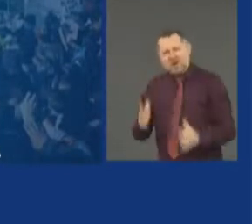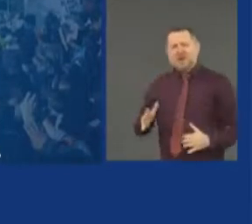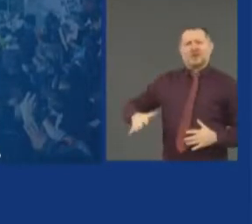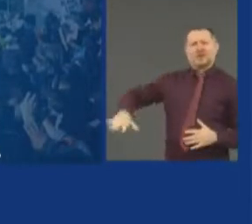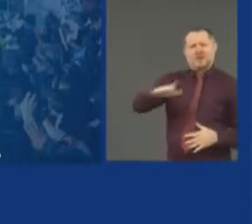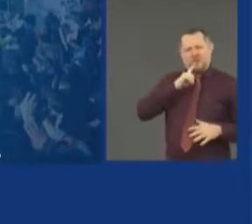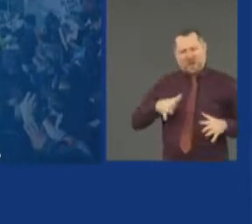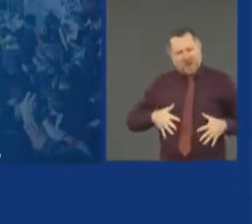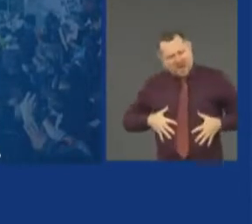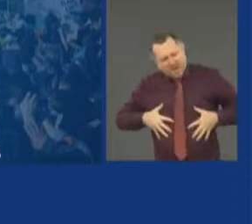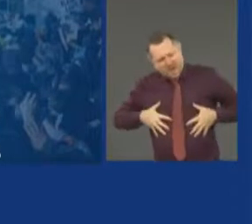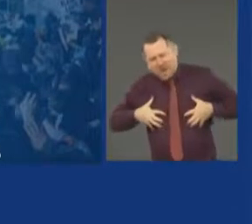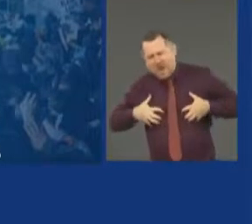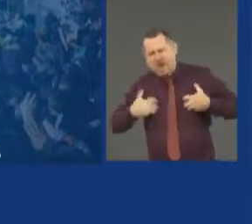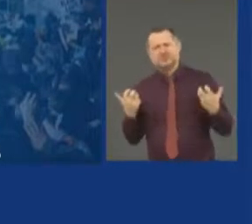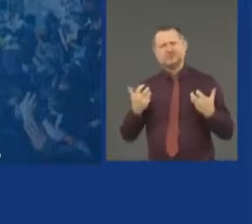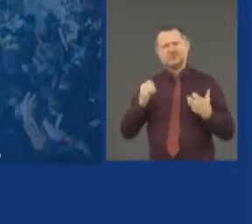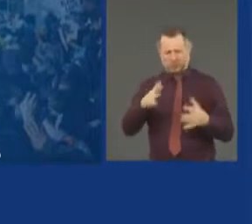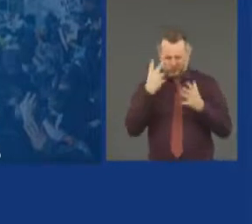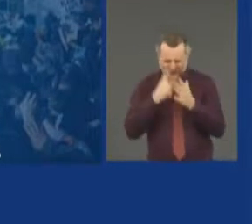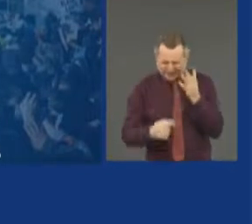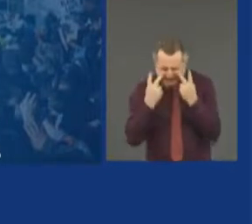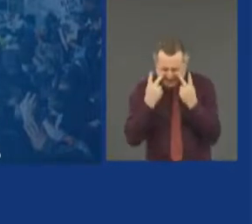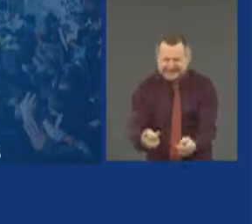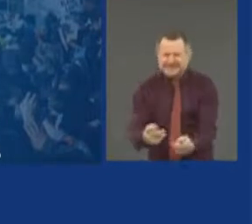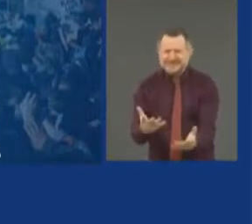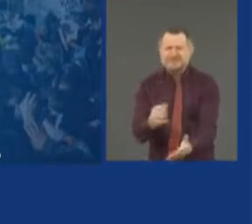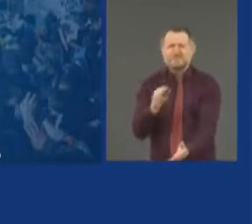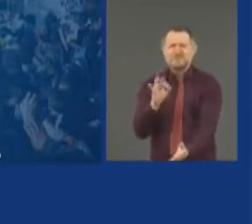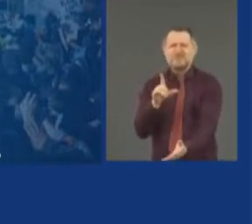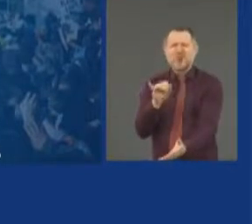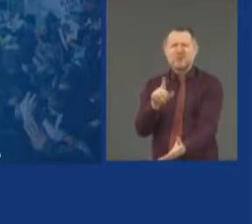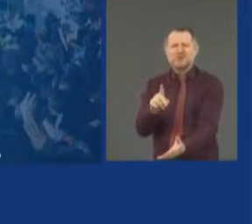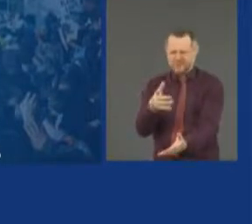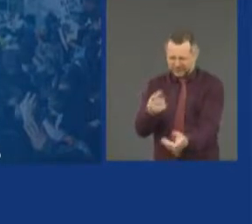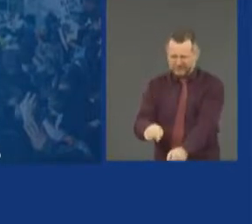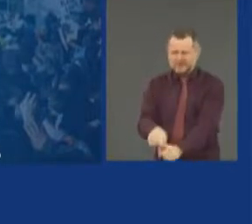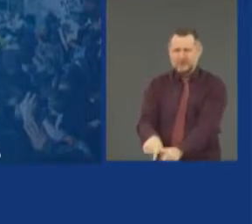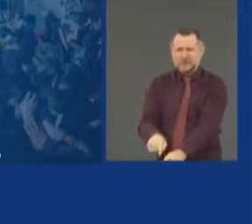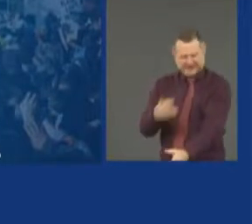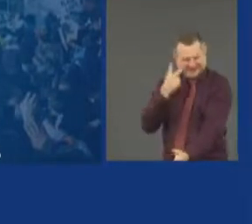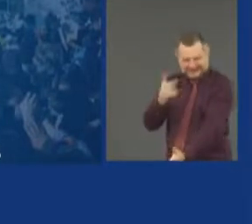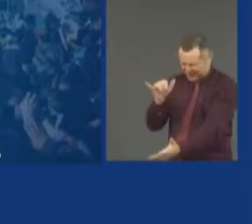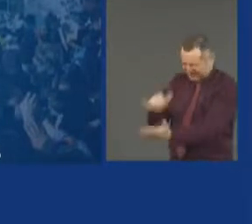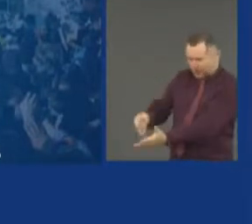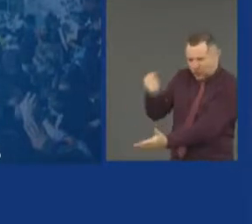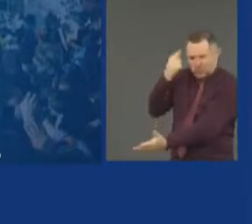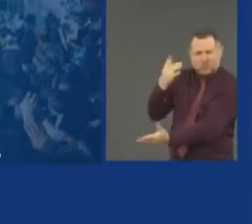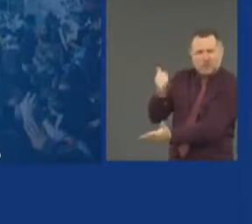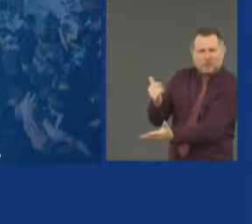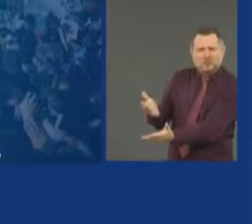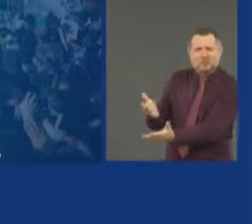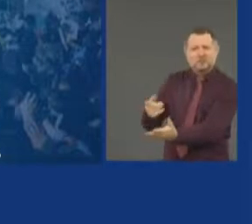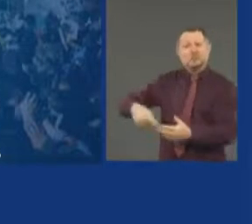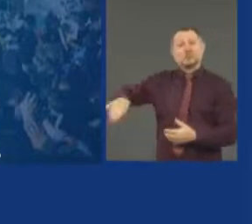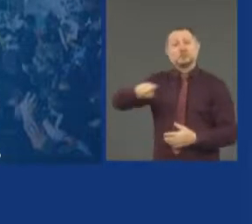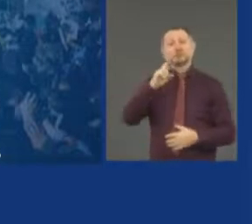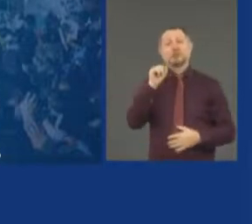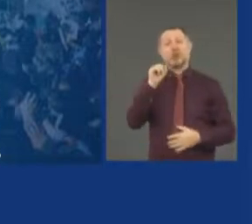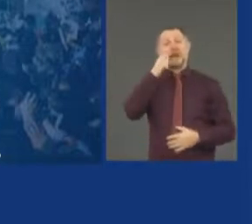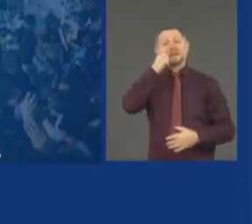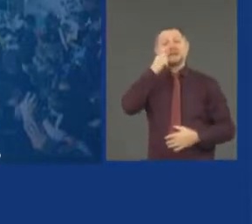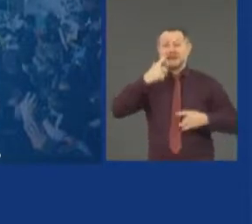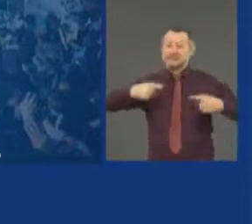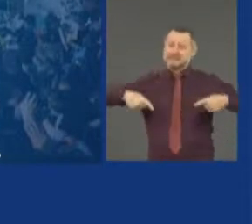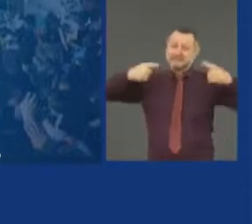to Mr. Floyd. That's who they are. There's racial tension in this country. Suggestion,